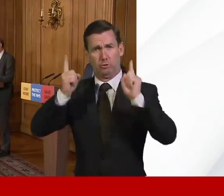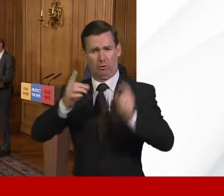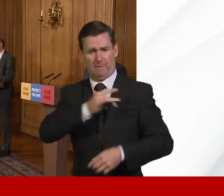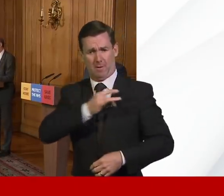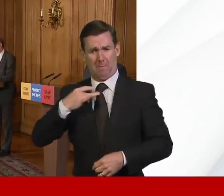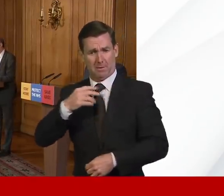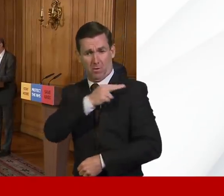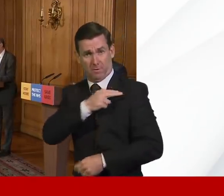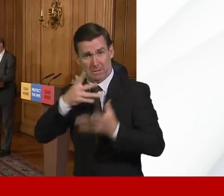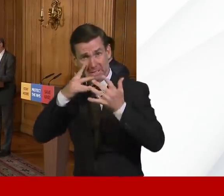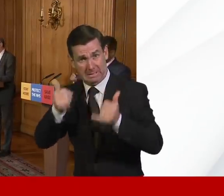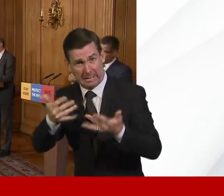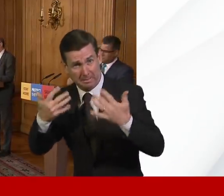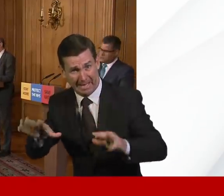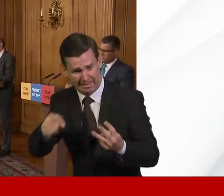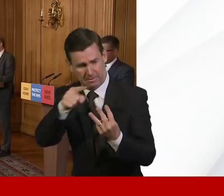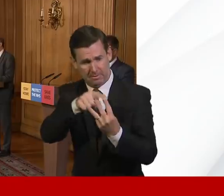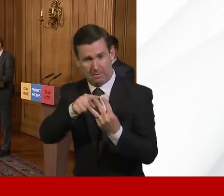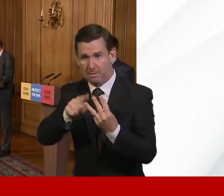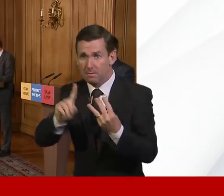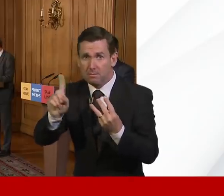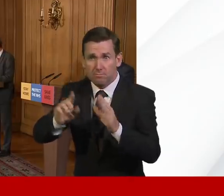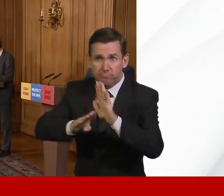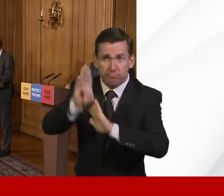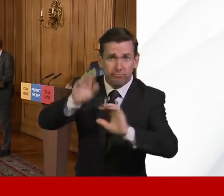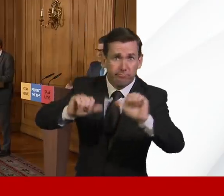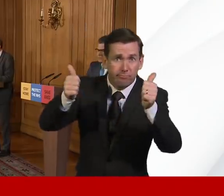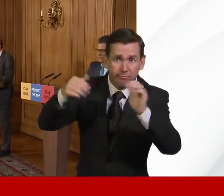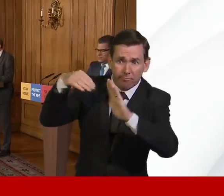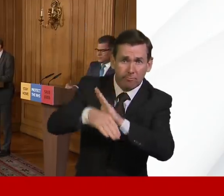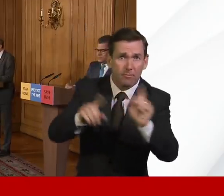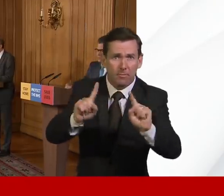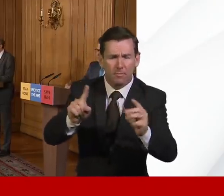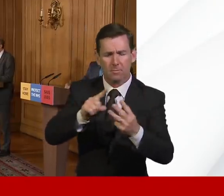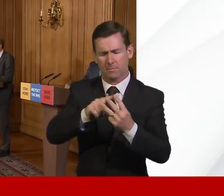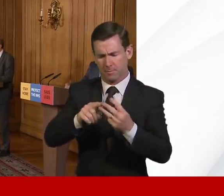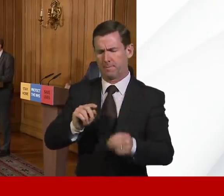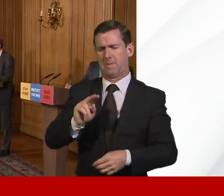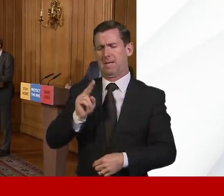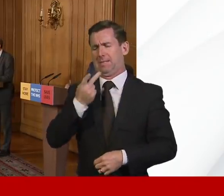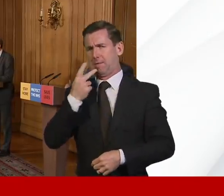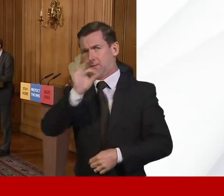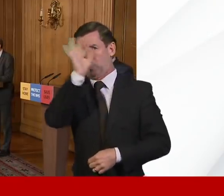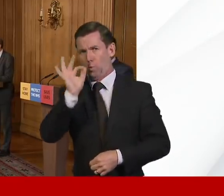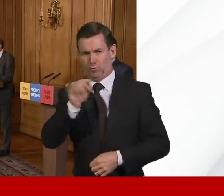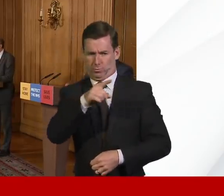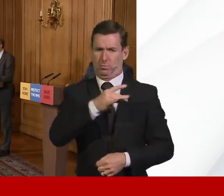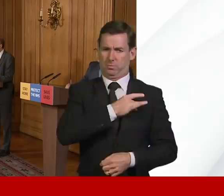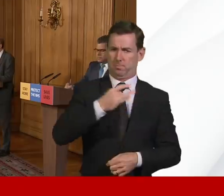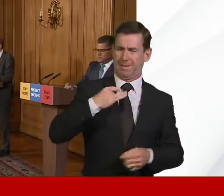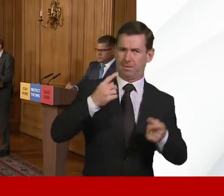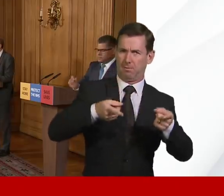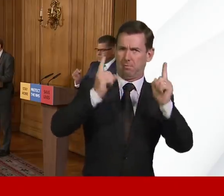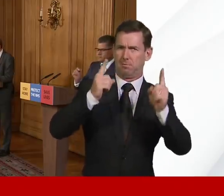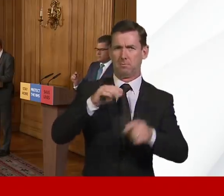-19. And to the medical director, if I may, given the number of deaths we've seen in the past couple of days, what hope is there that we're not